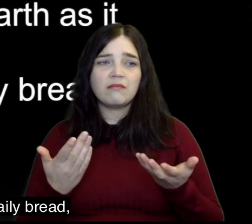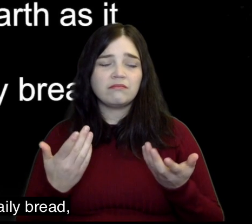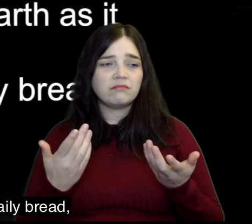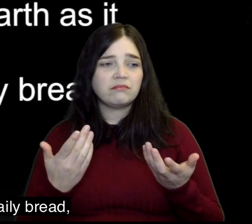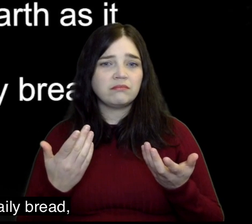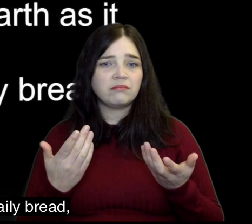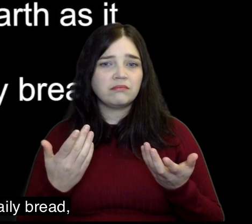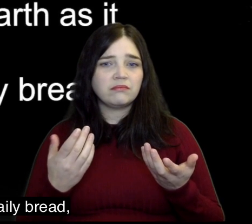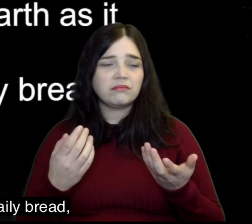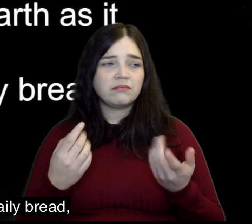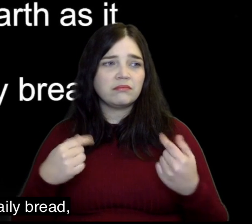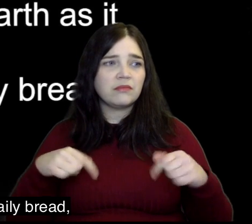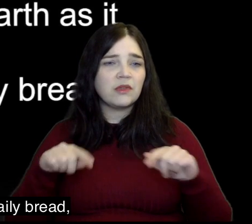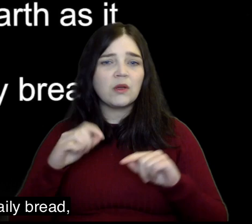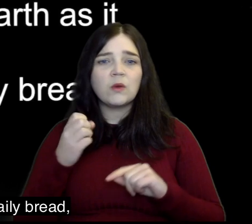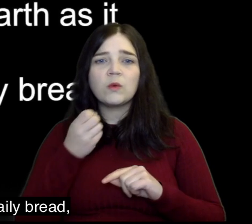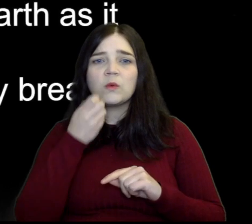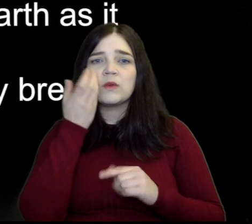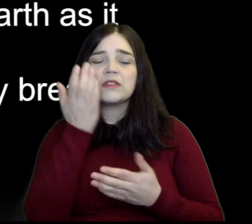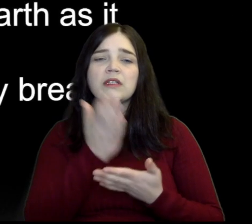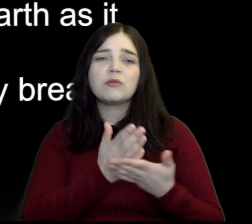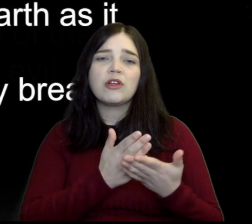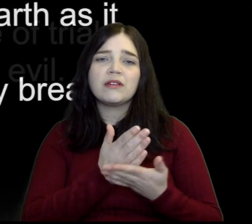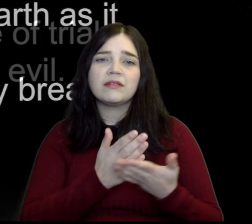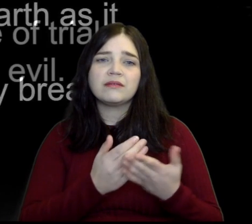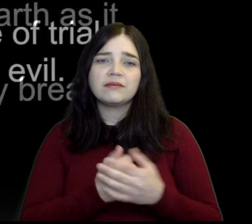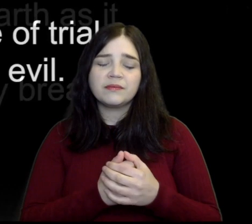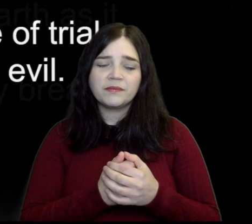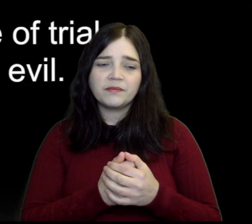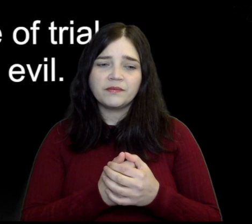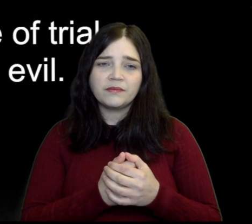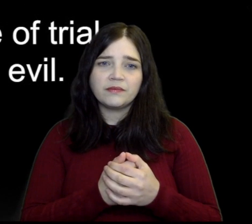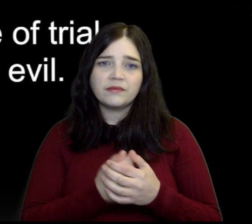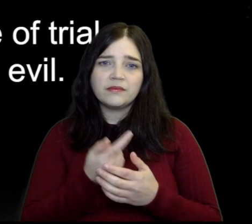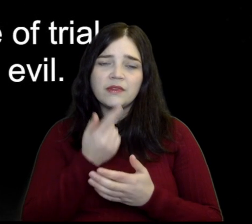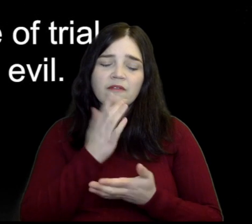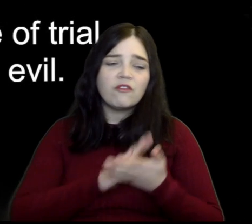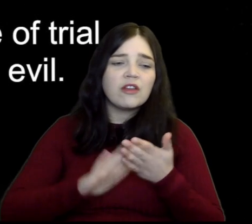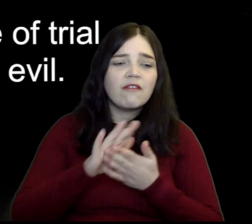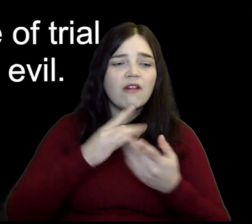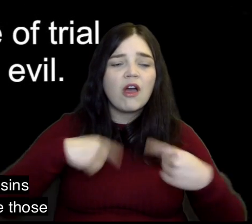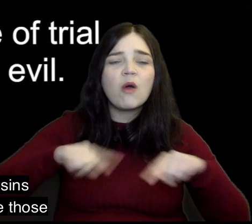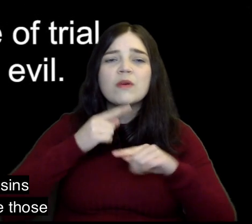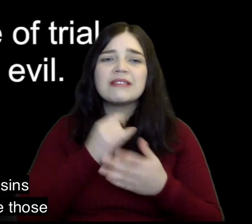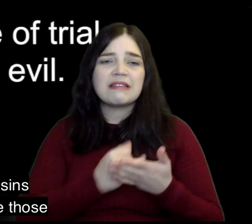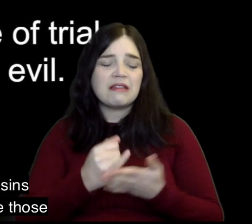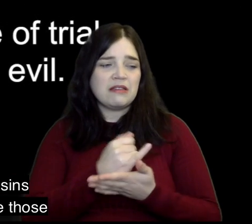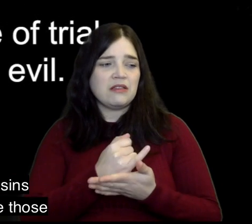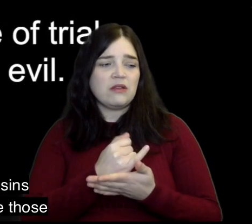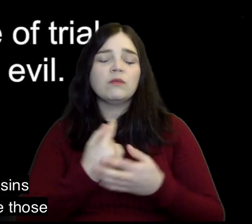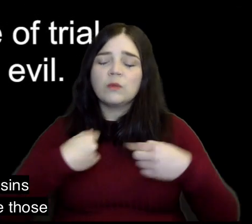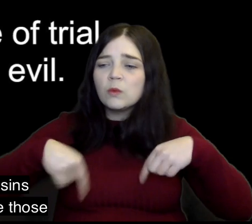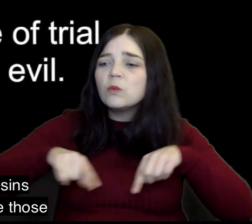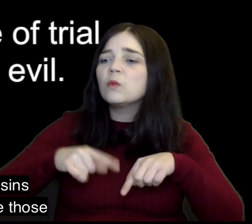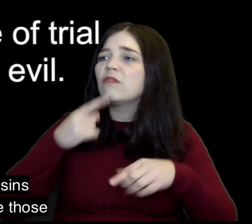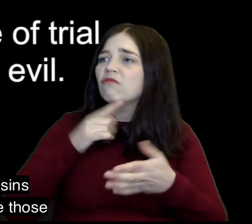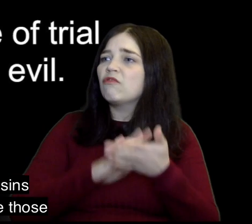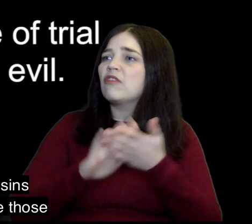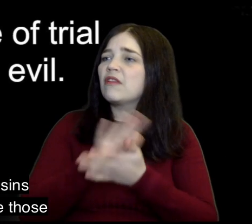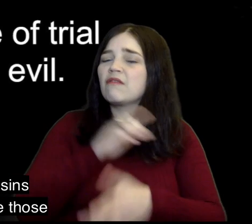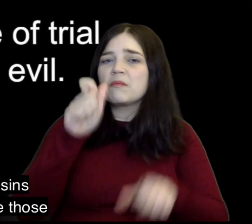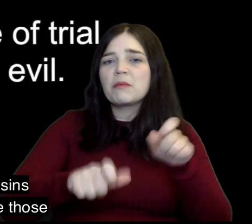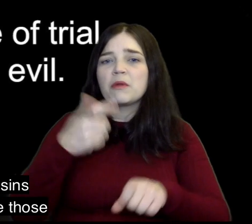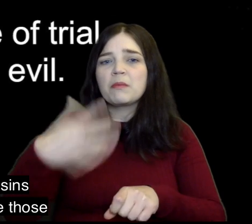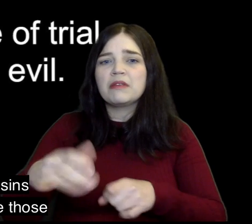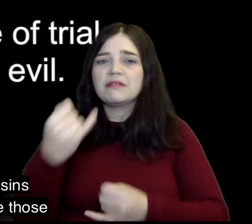give us today our daily bread forgive us our